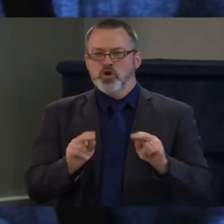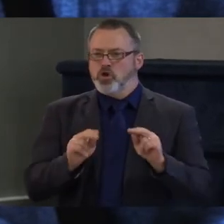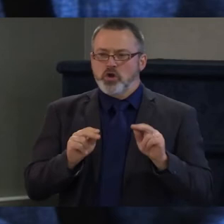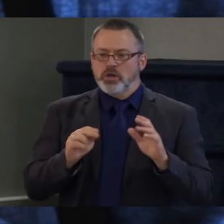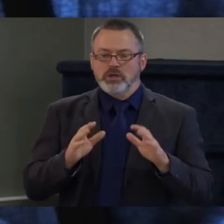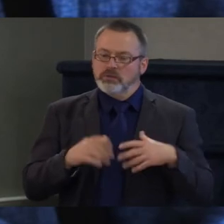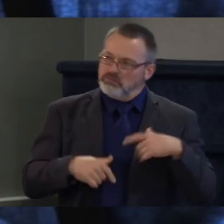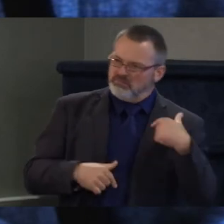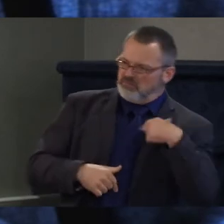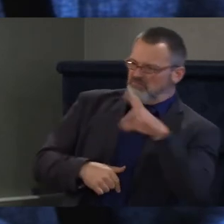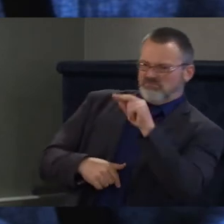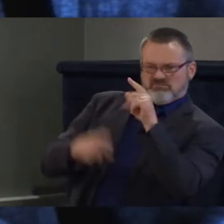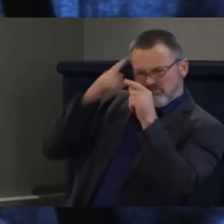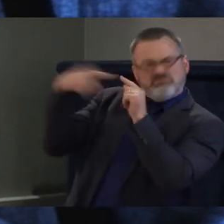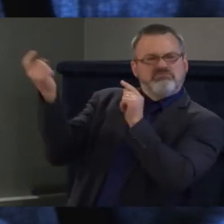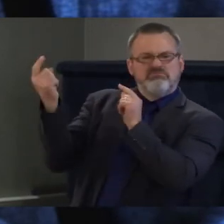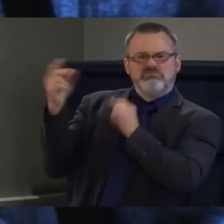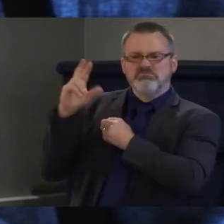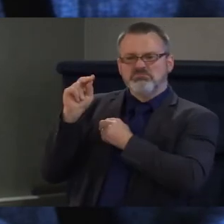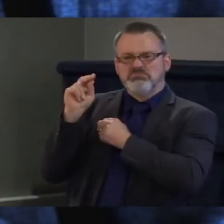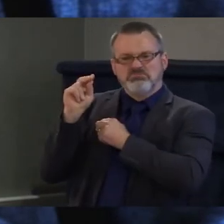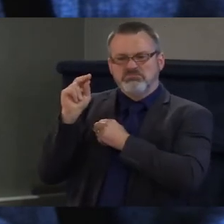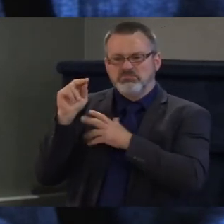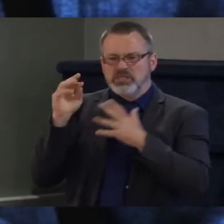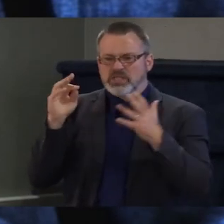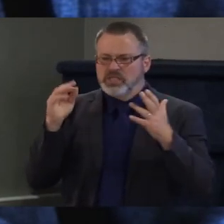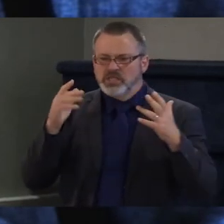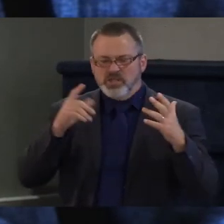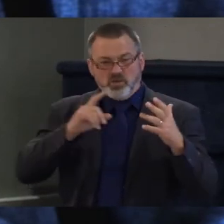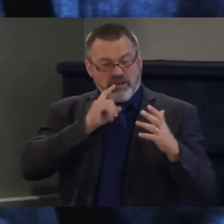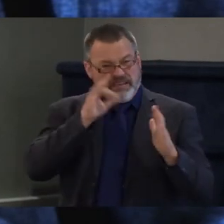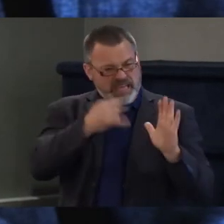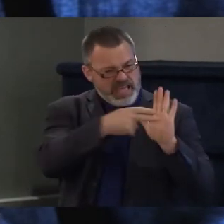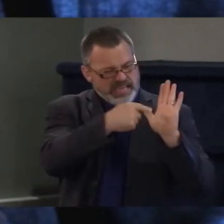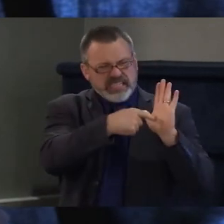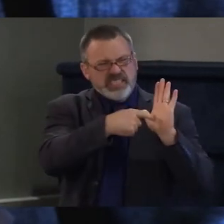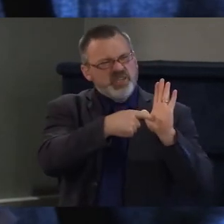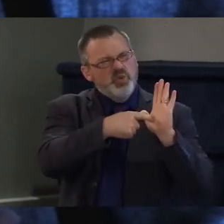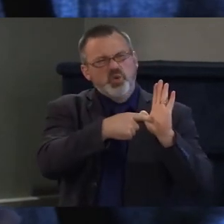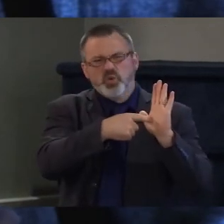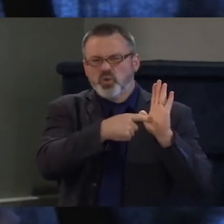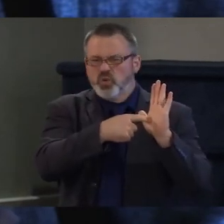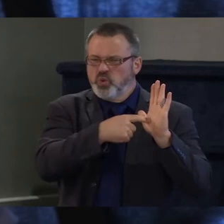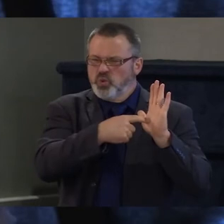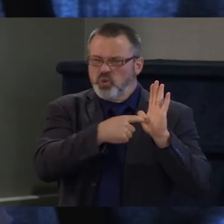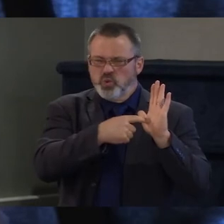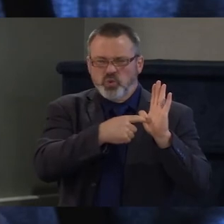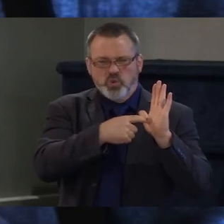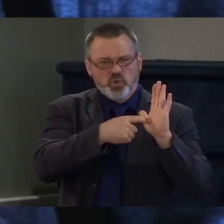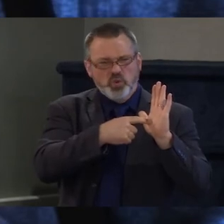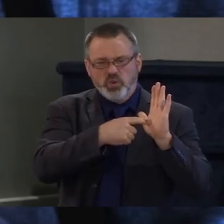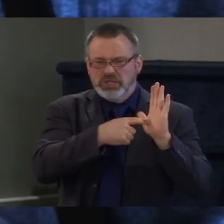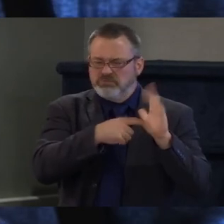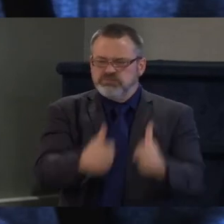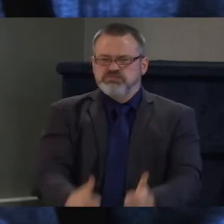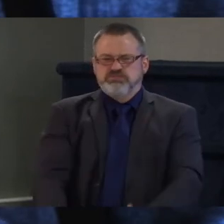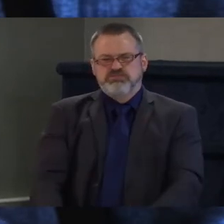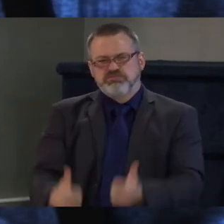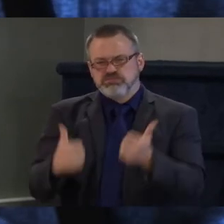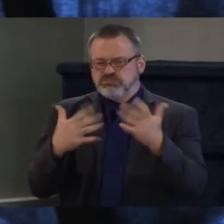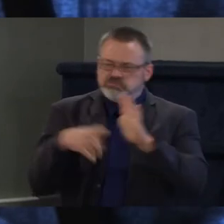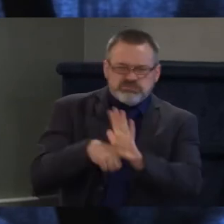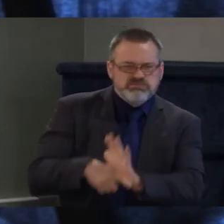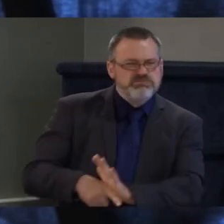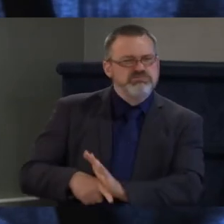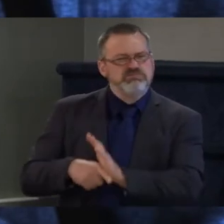we still have a lot of stigma and the only way that we do it and i'm so pleased to be on this panel with